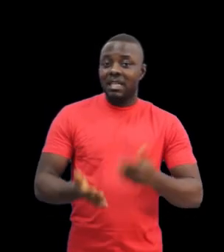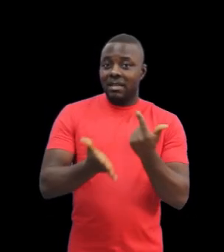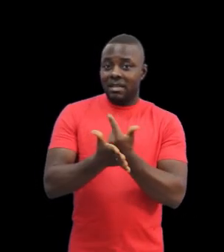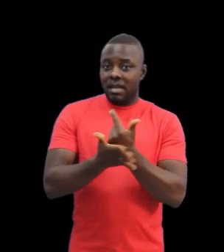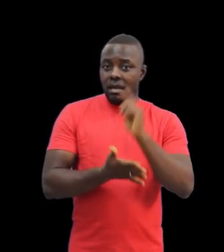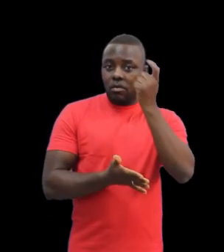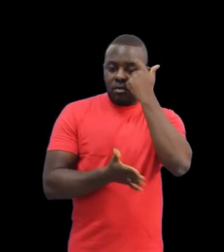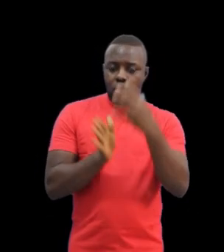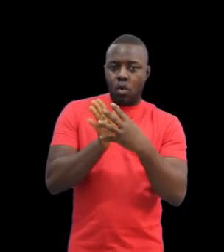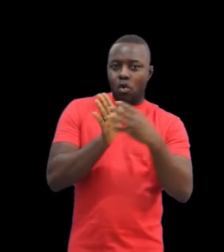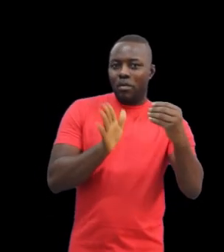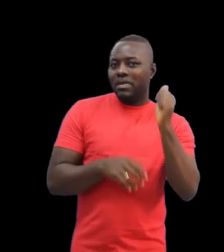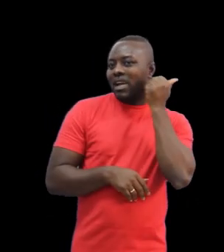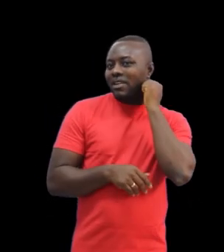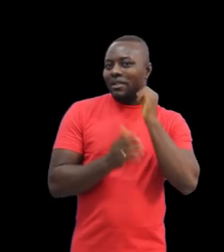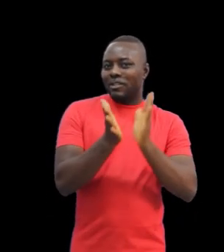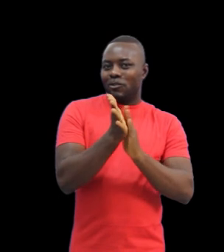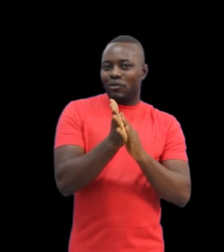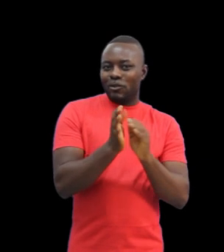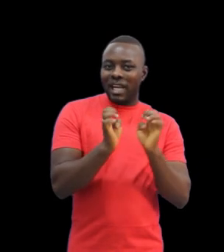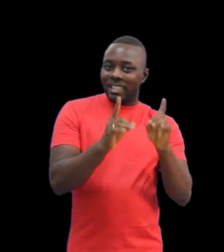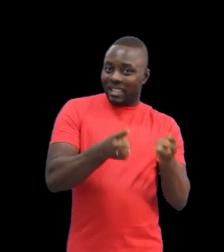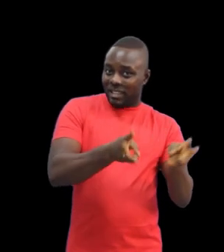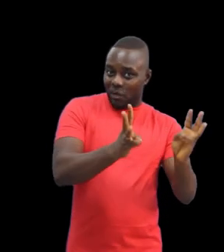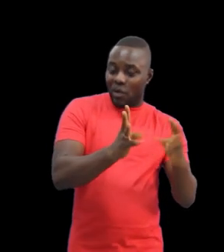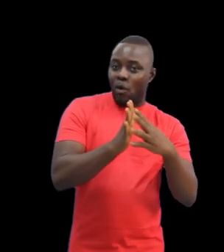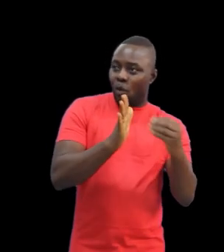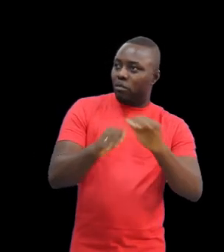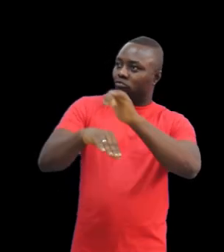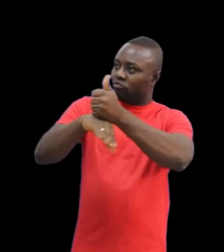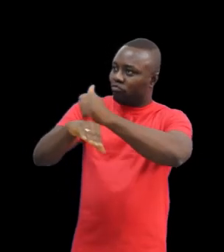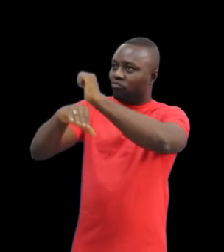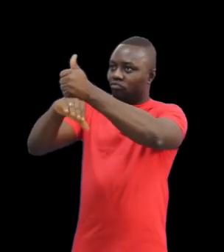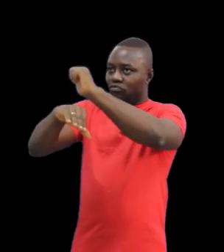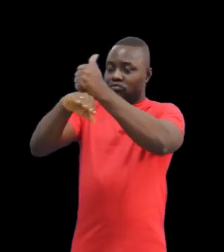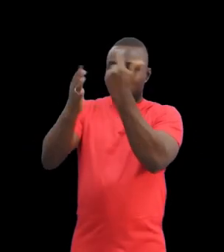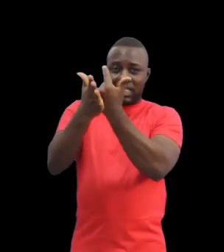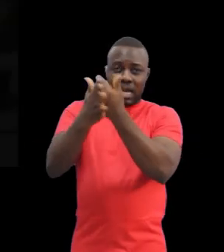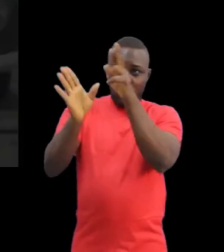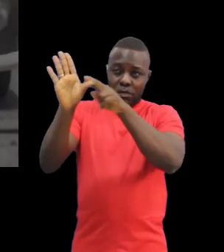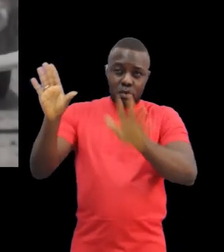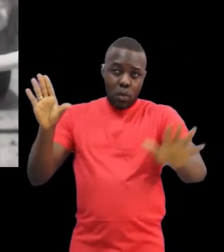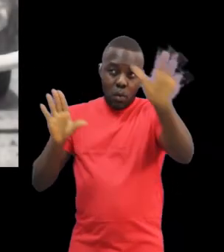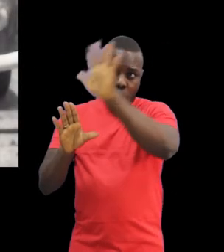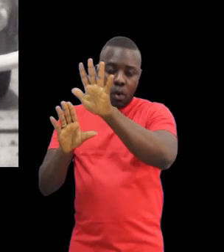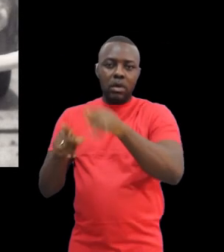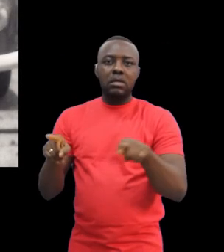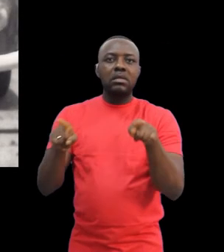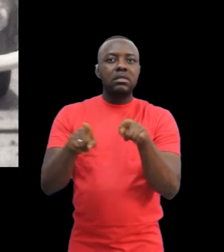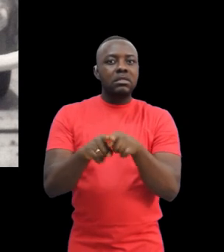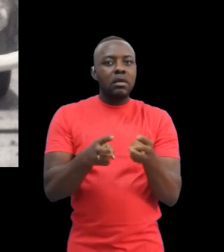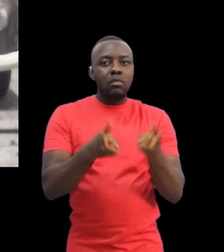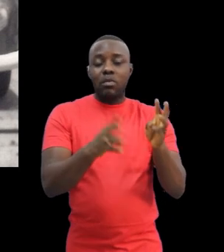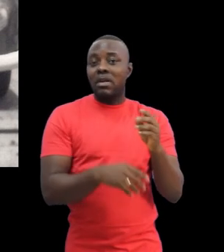While the Government of Ghana was replicating Foster's deaf education and sign language model across all regions, he rolled it out across 11